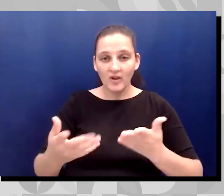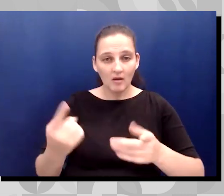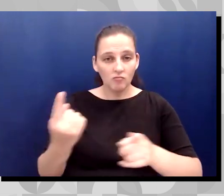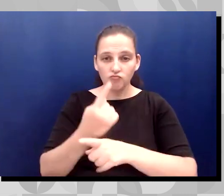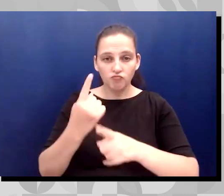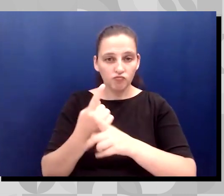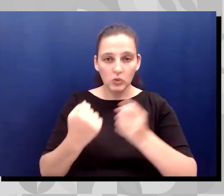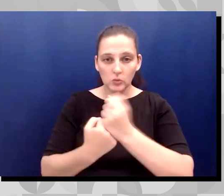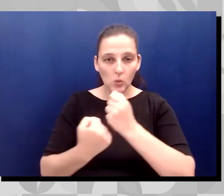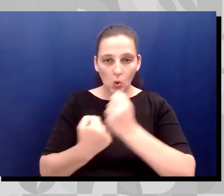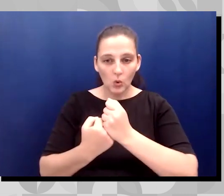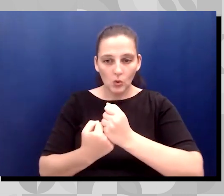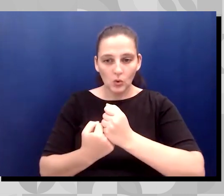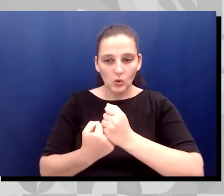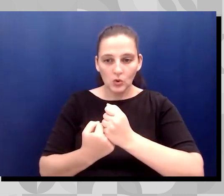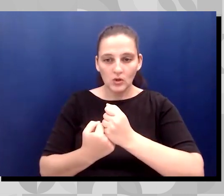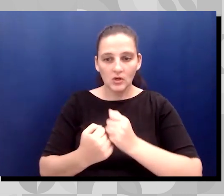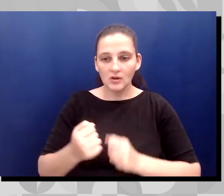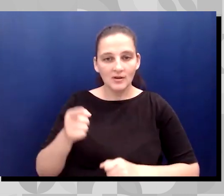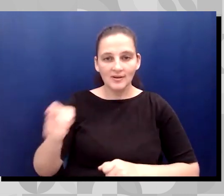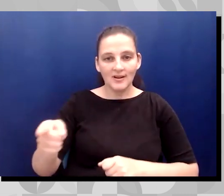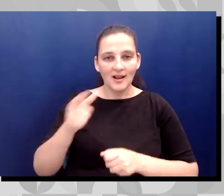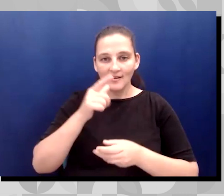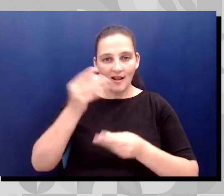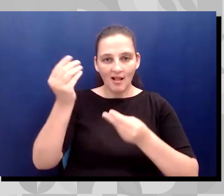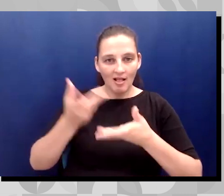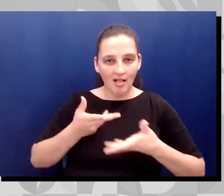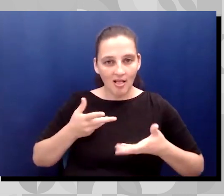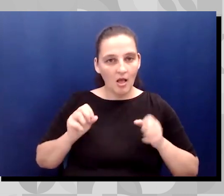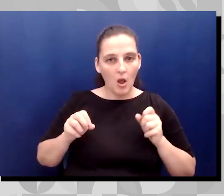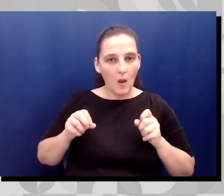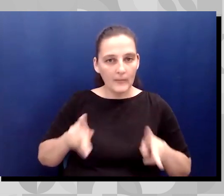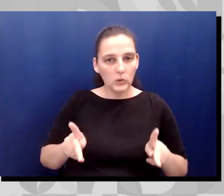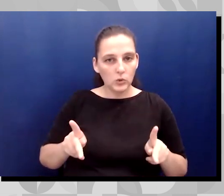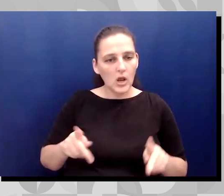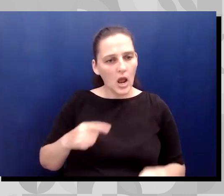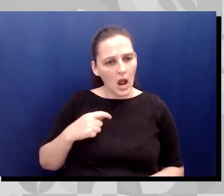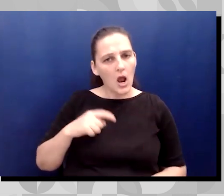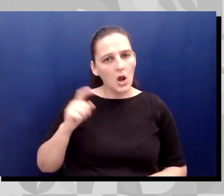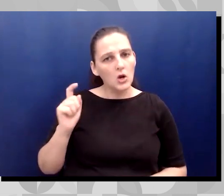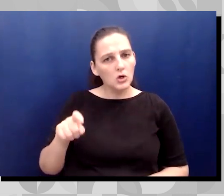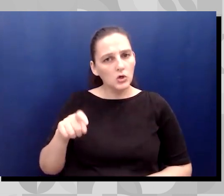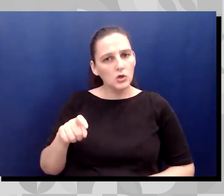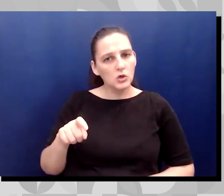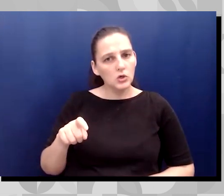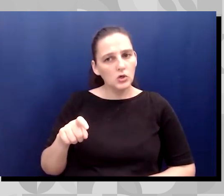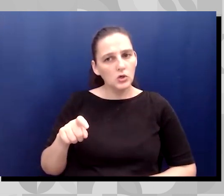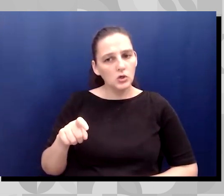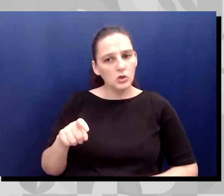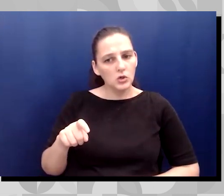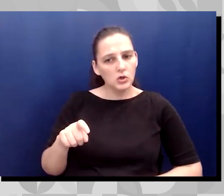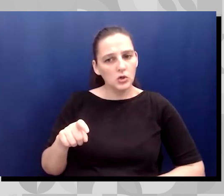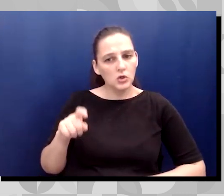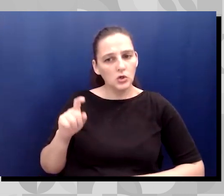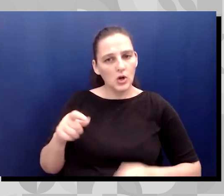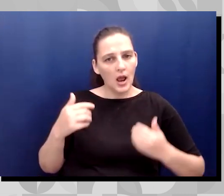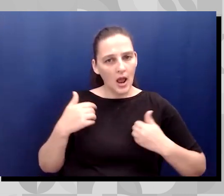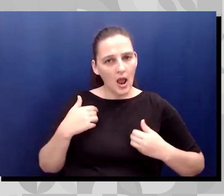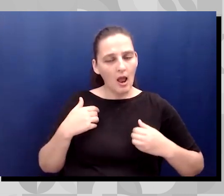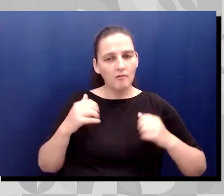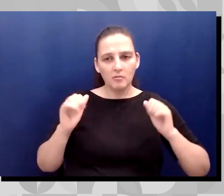that I should have had to complete my college career.